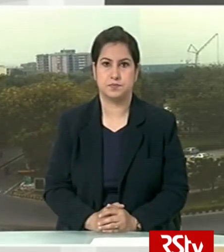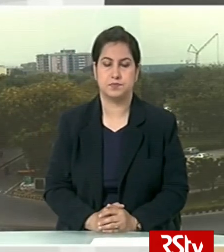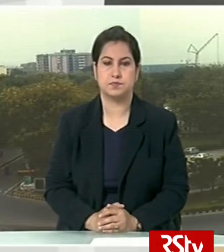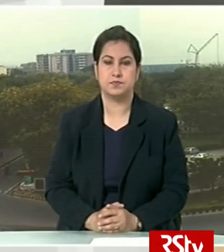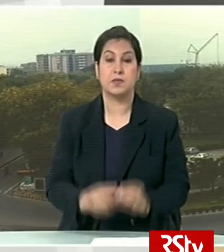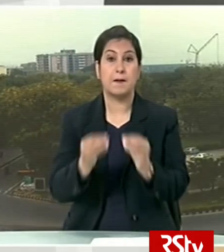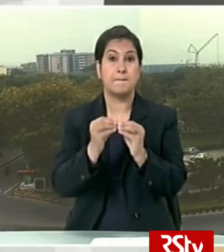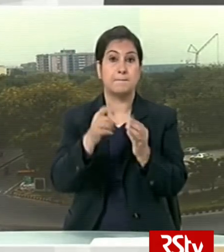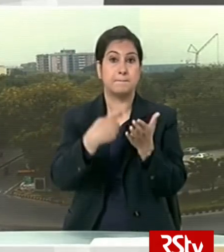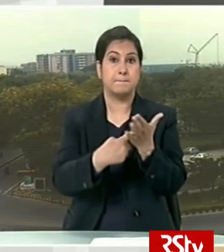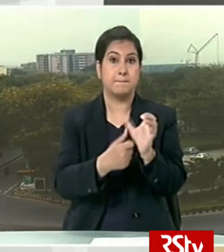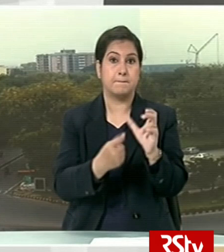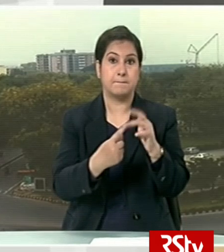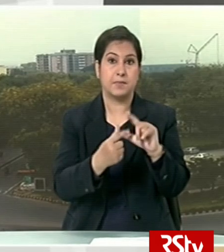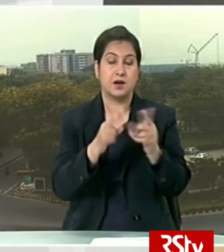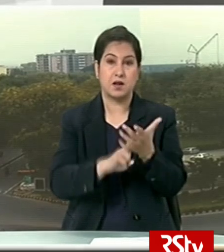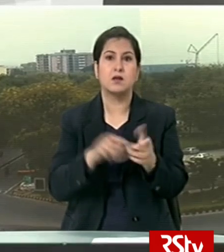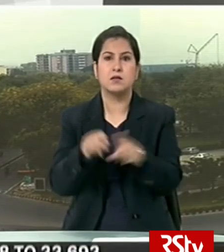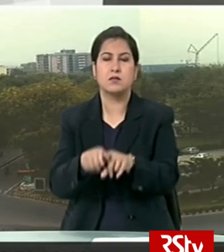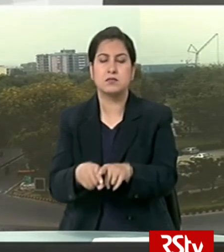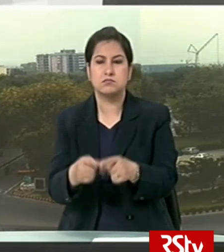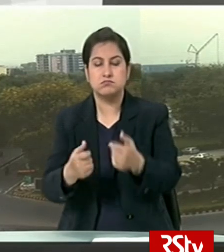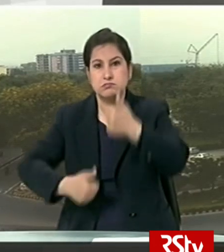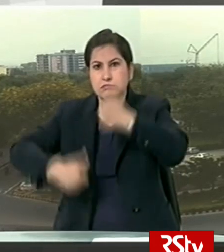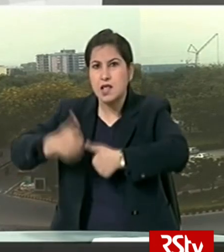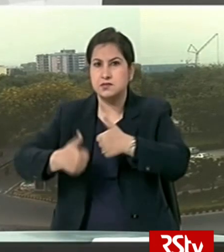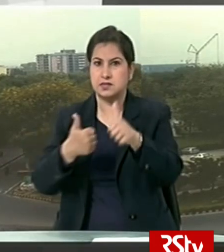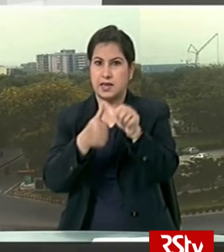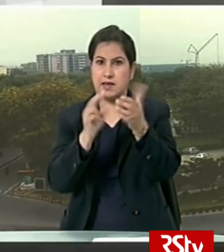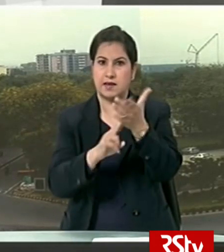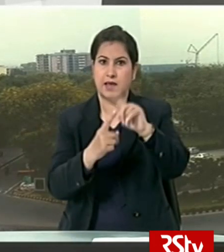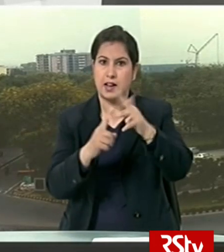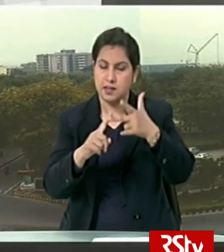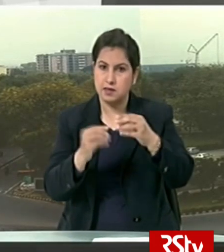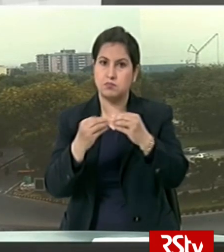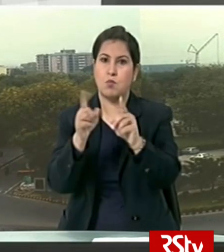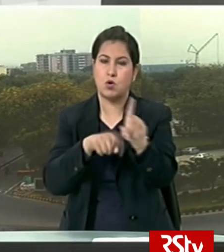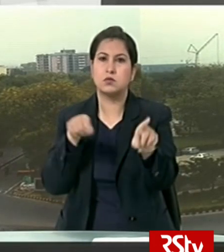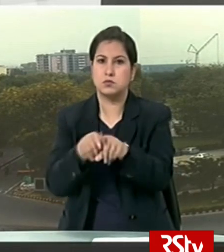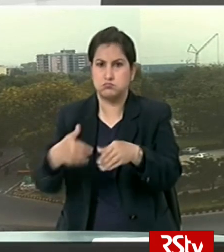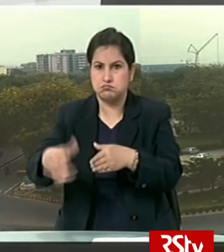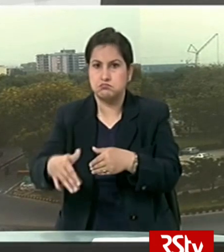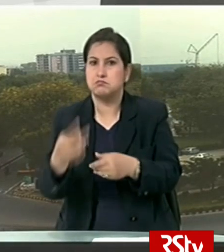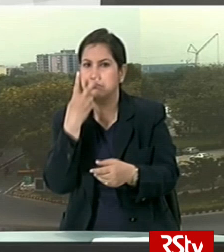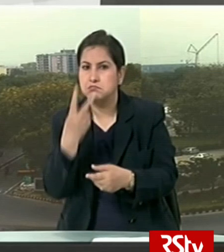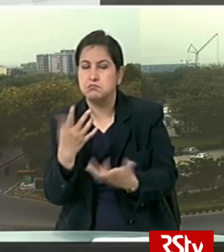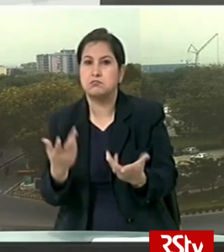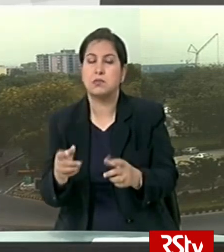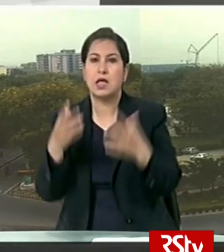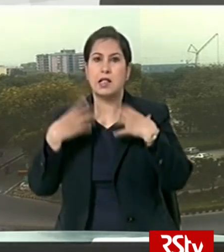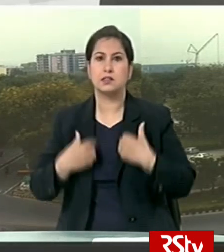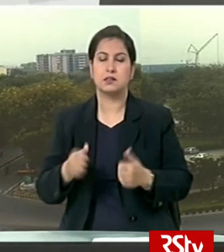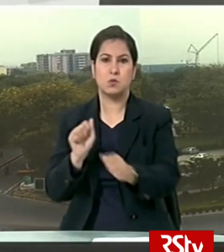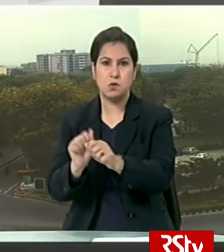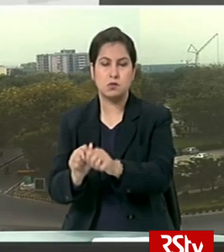Britain will be using an antibody test for COVID-19 in the coming days focusing its use on health workers